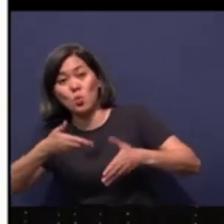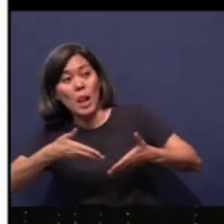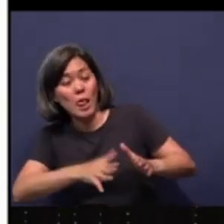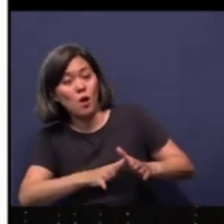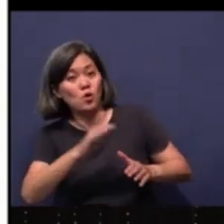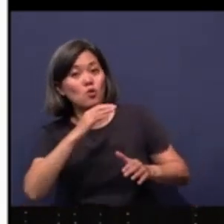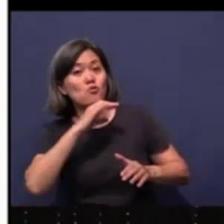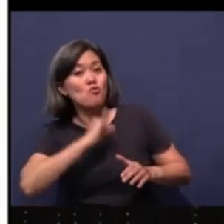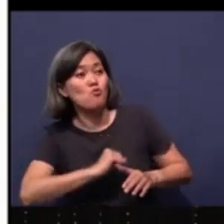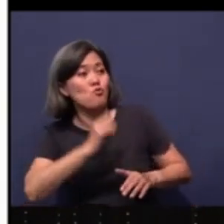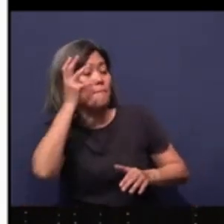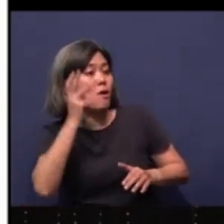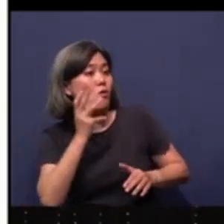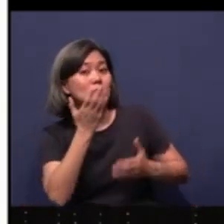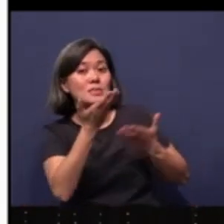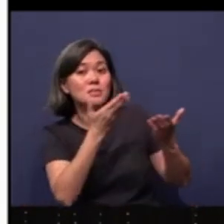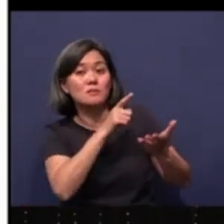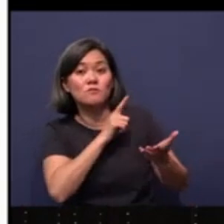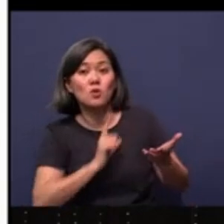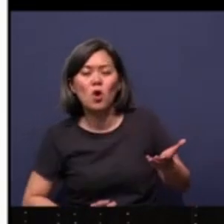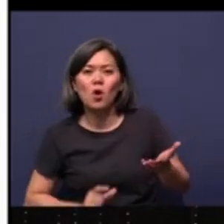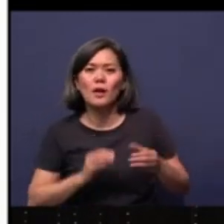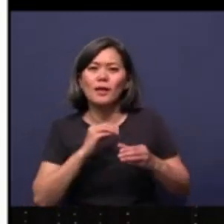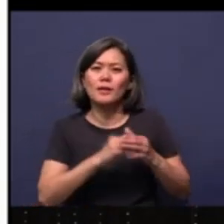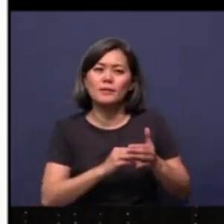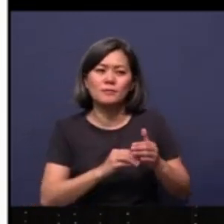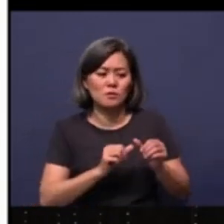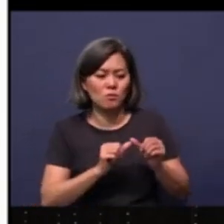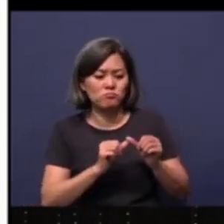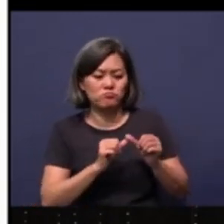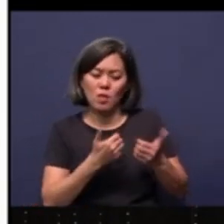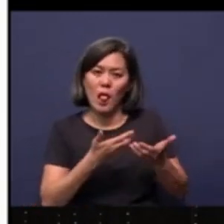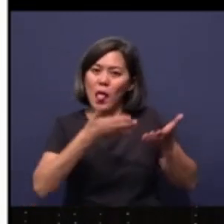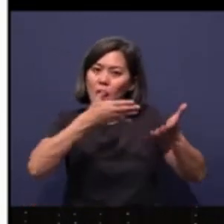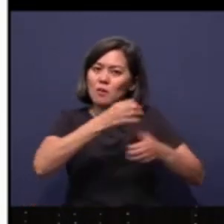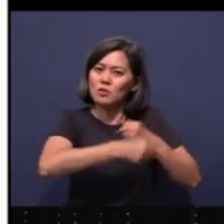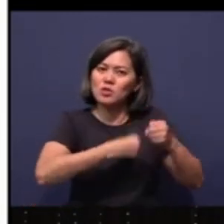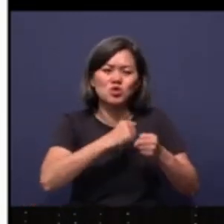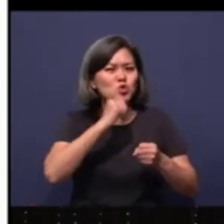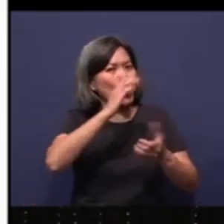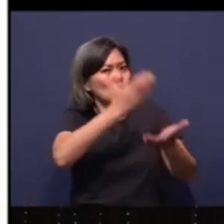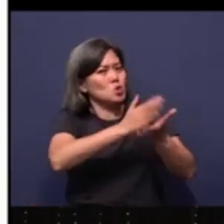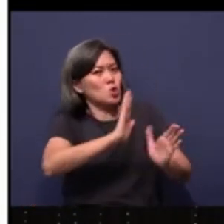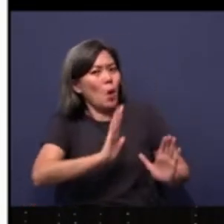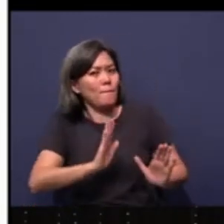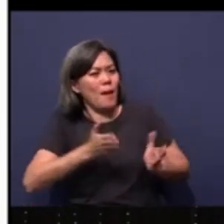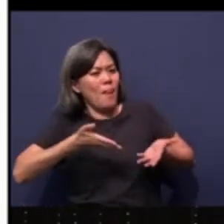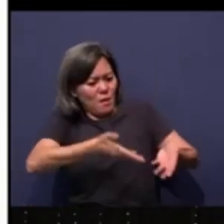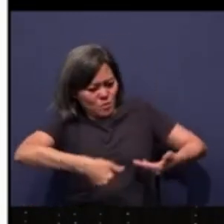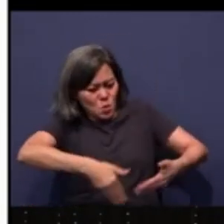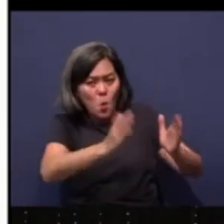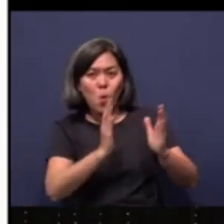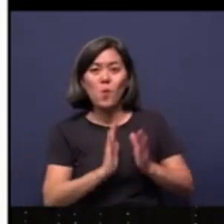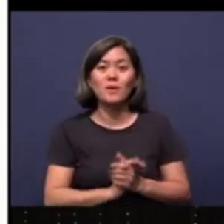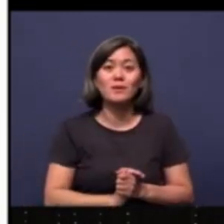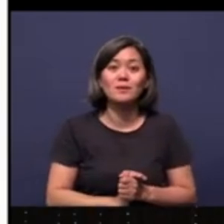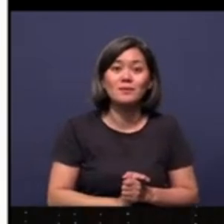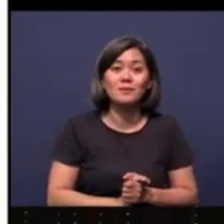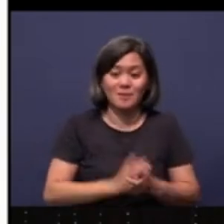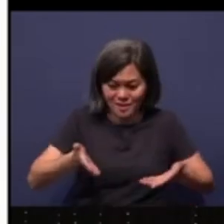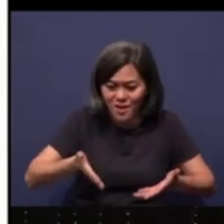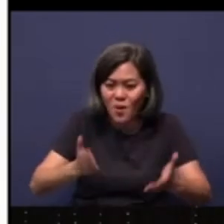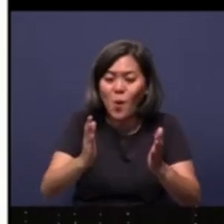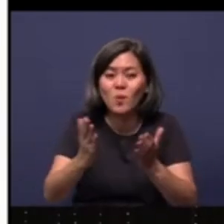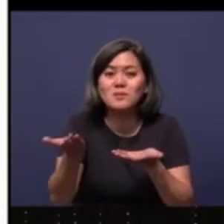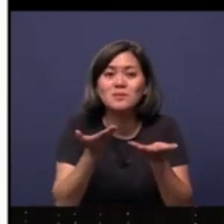parents to serve the Lord in the remaining years of their life? Don't stop them. Let them go. Let them